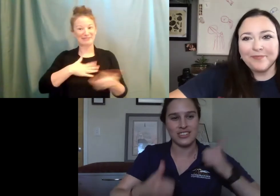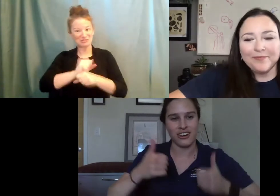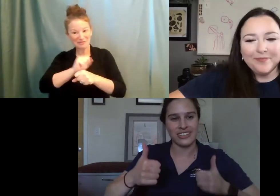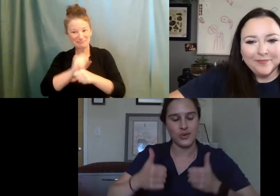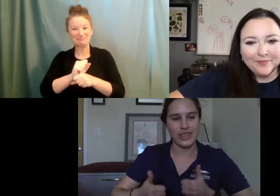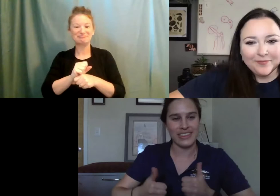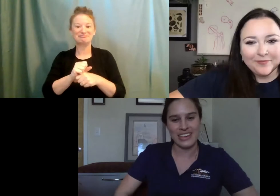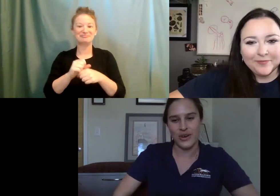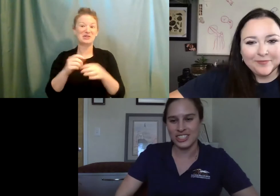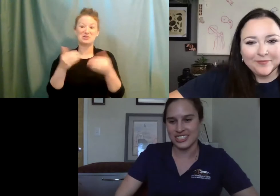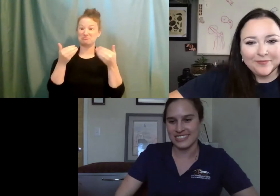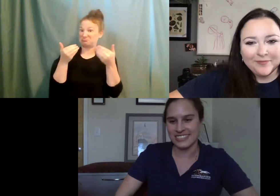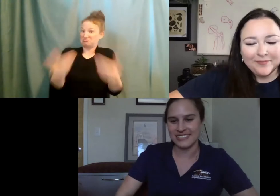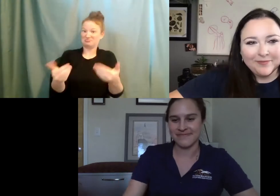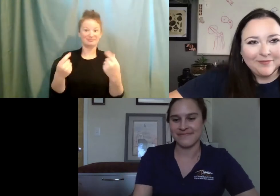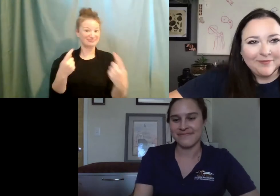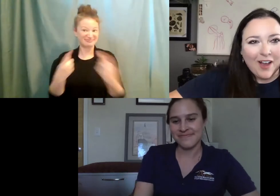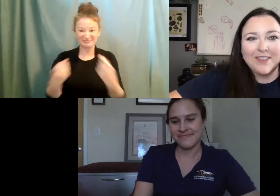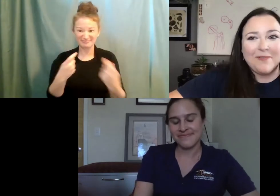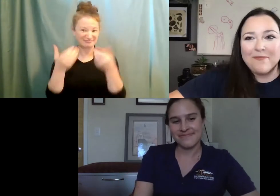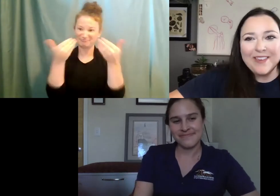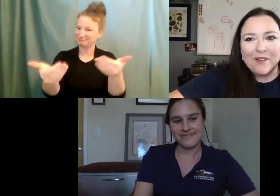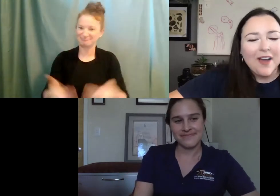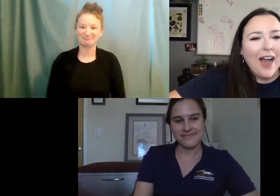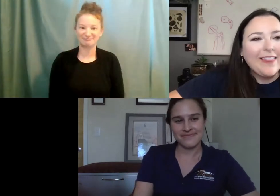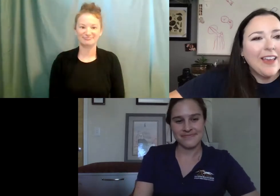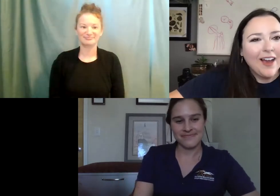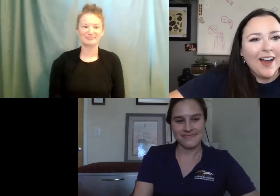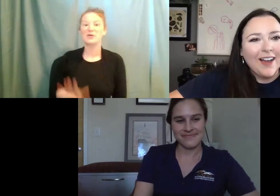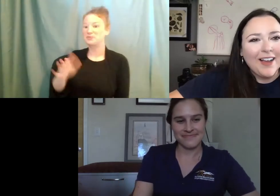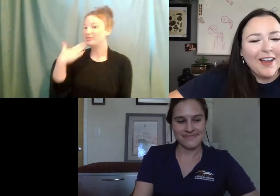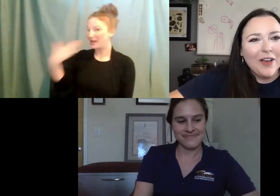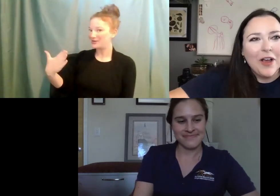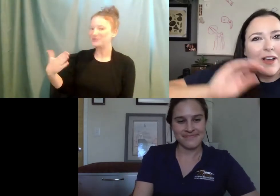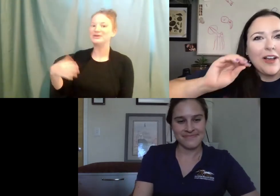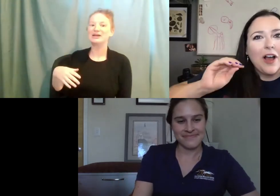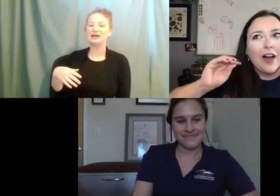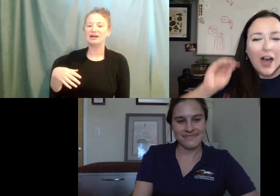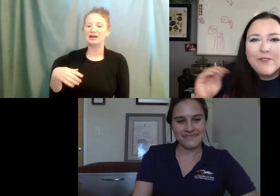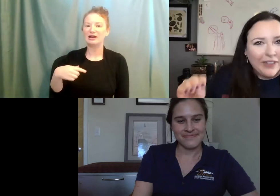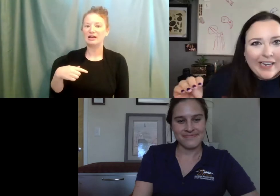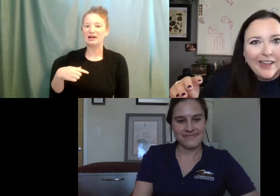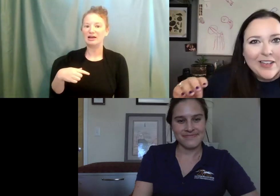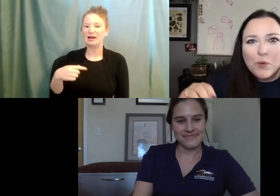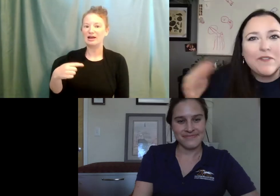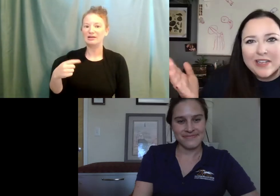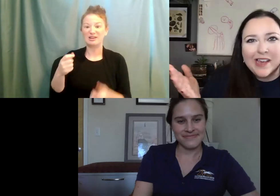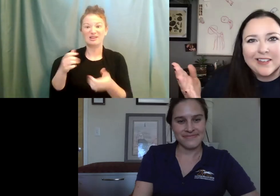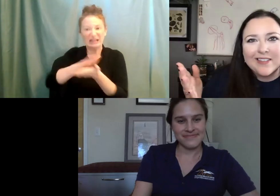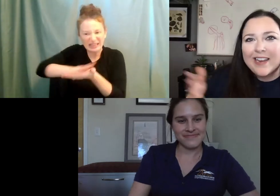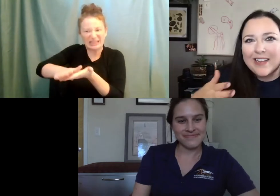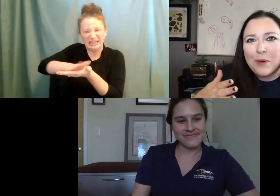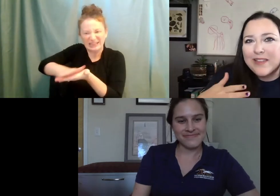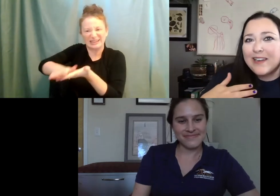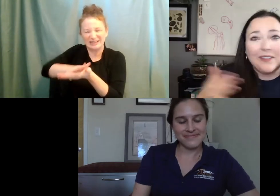So we can get started with any questions. Awesome. Thank you. I think a lot of cleaning is one of these